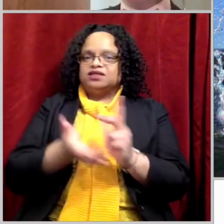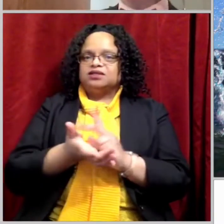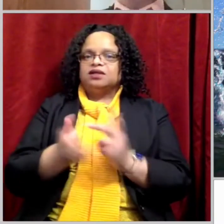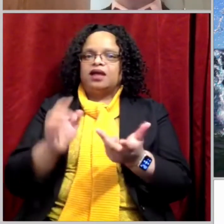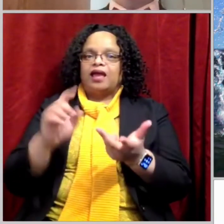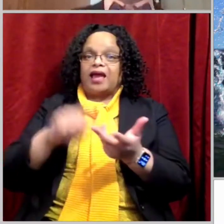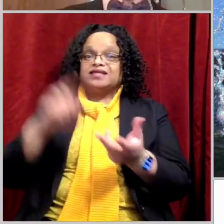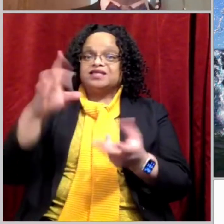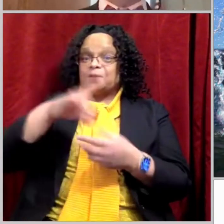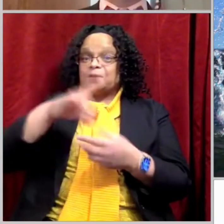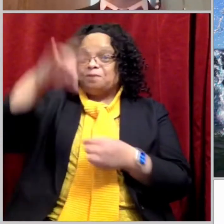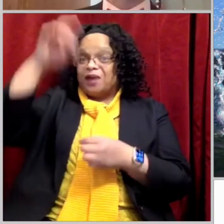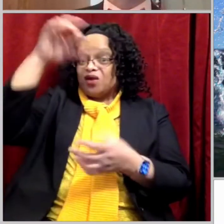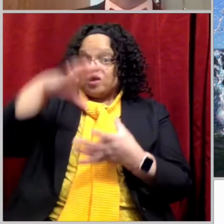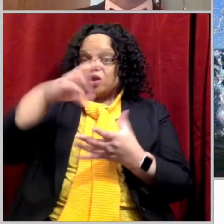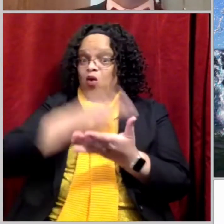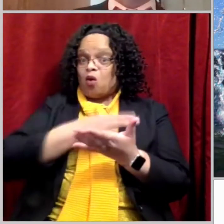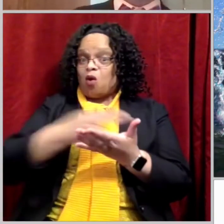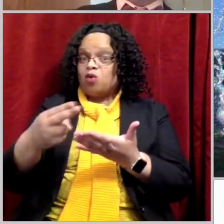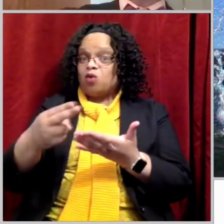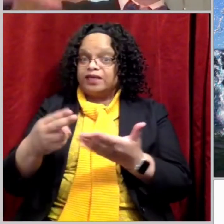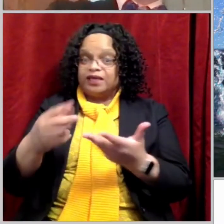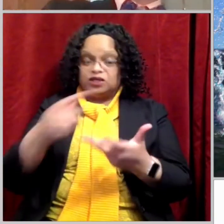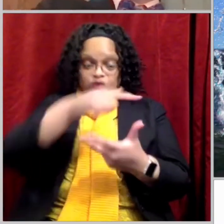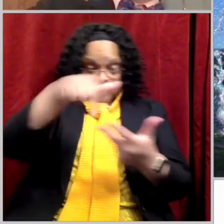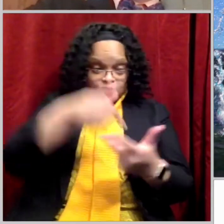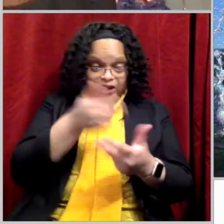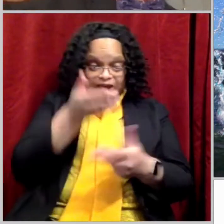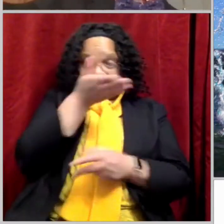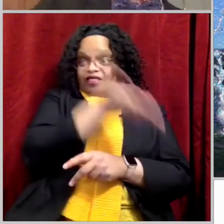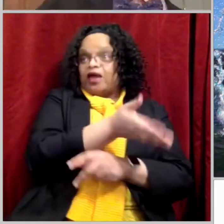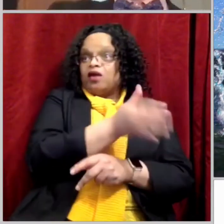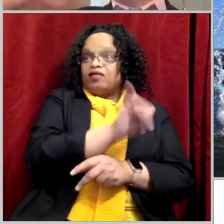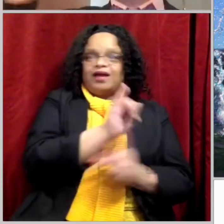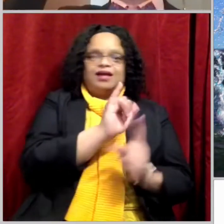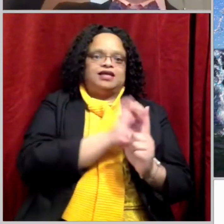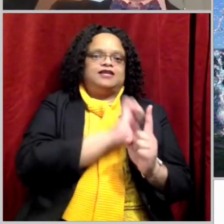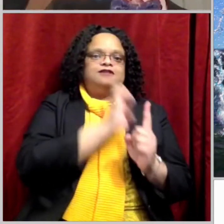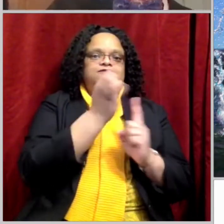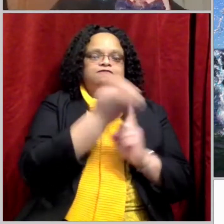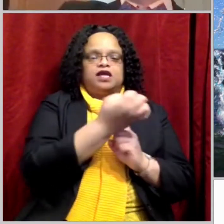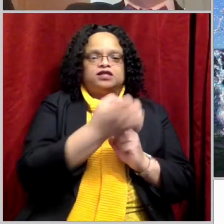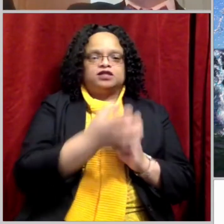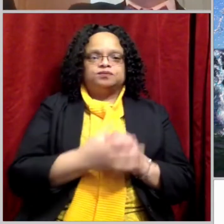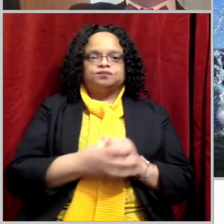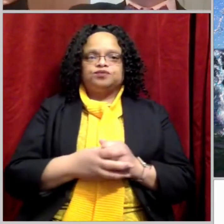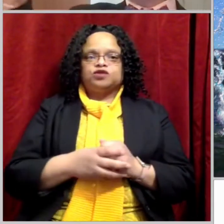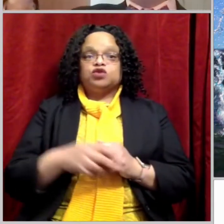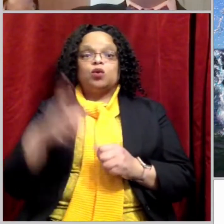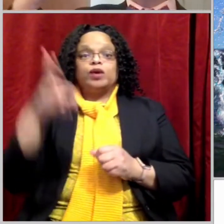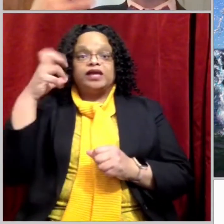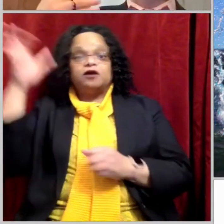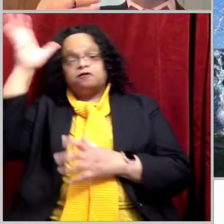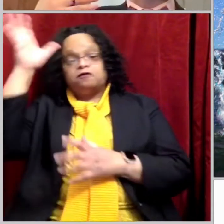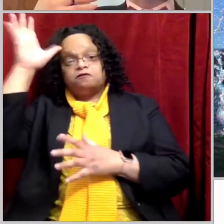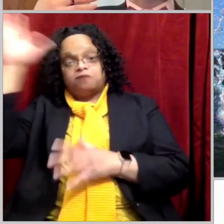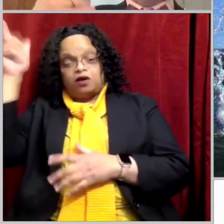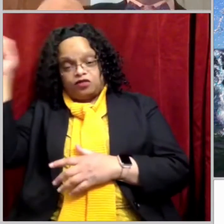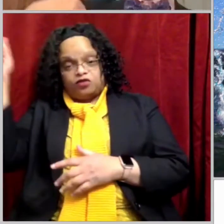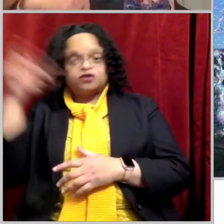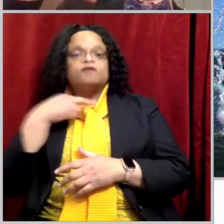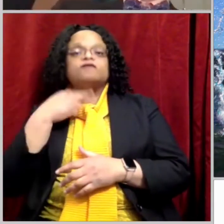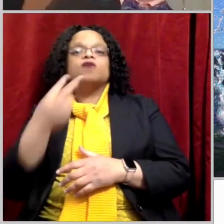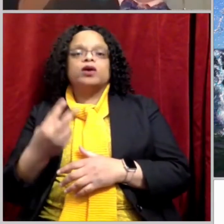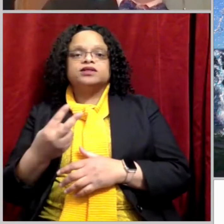in bodily form, in the flesh. But then we see the Father. We don't see the Father. We hear the Father's voice.